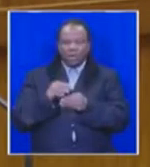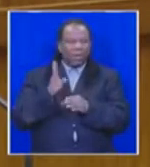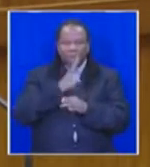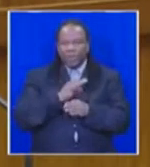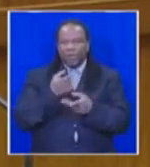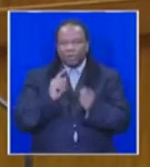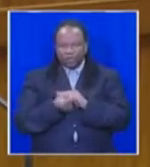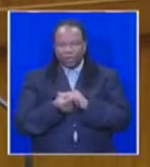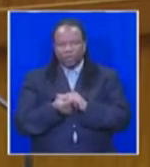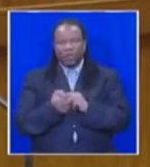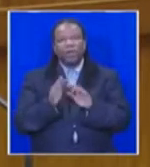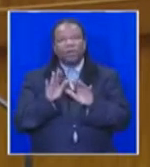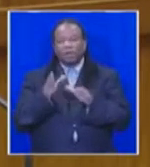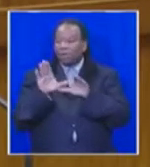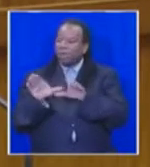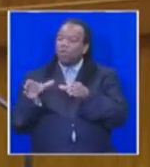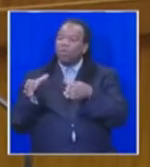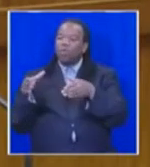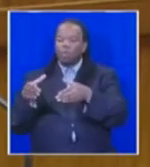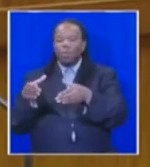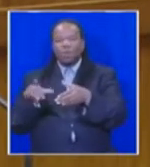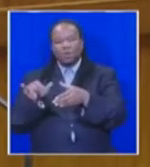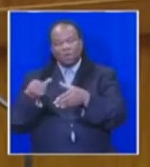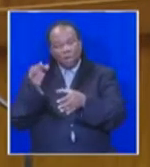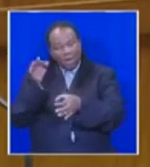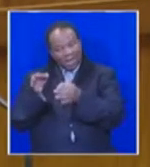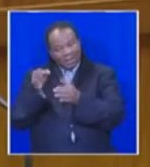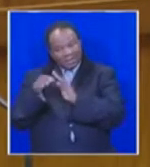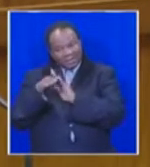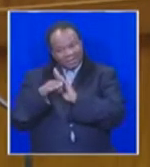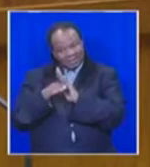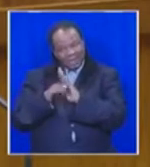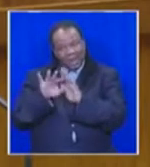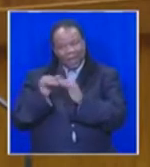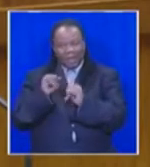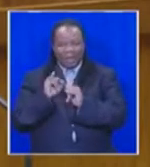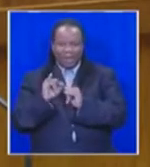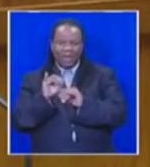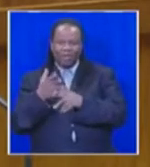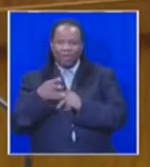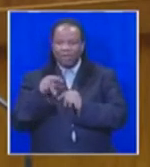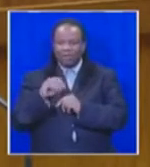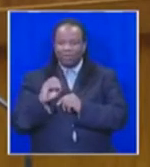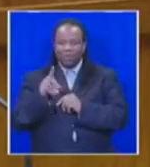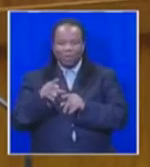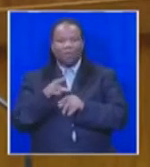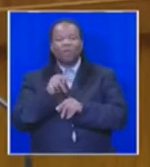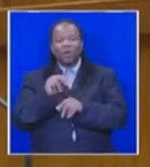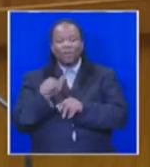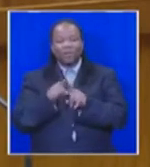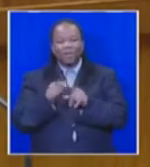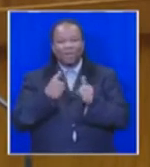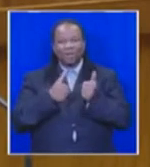involved in promoting political agendas to the detriment of Parliament both within the National Assembly and the Administration. The recently